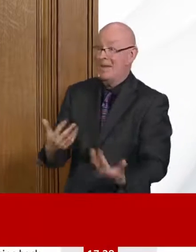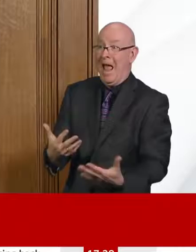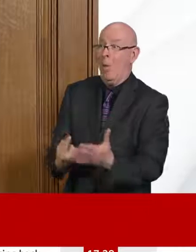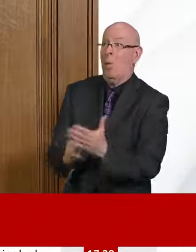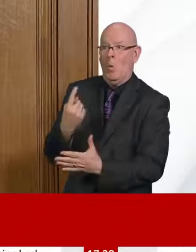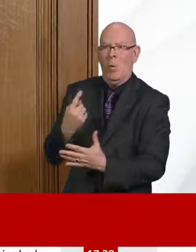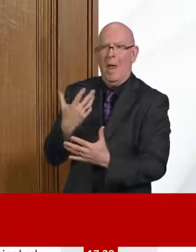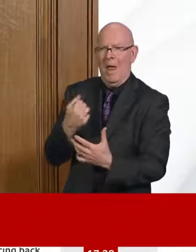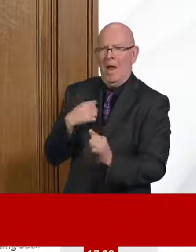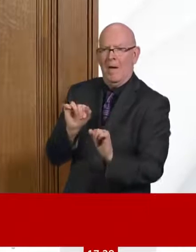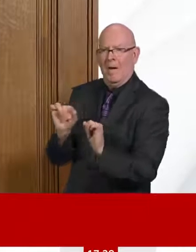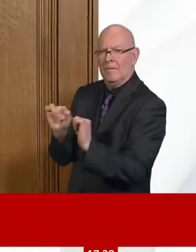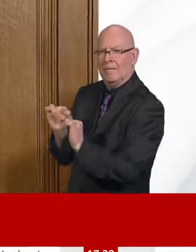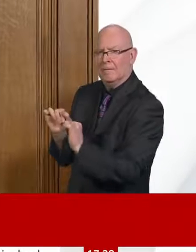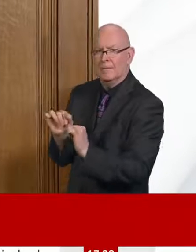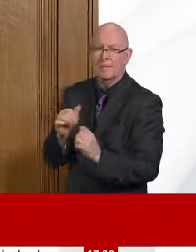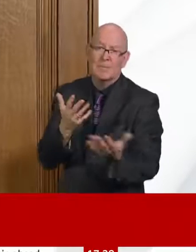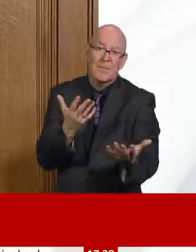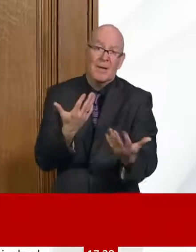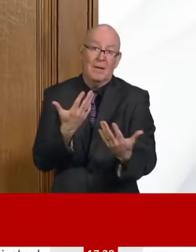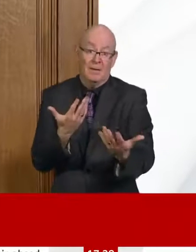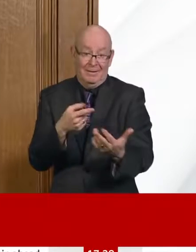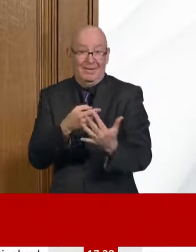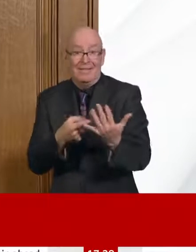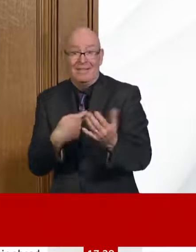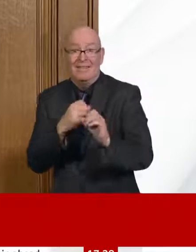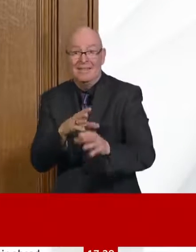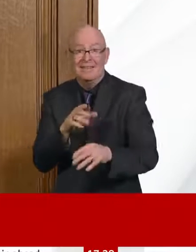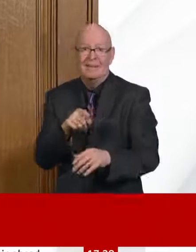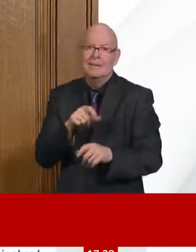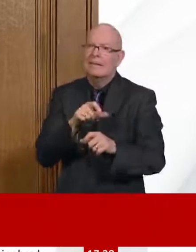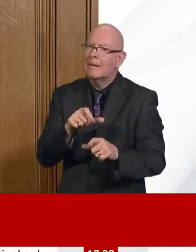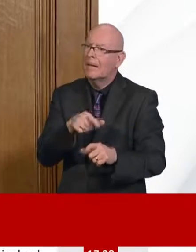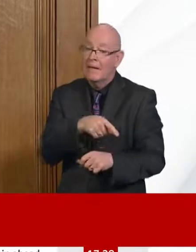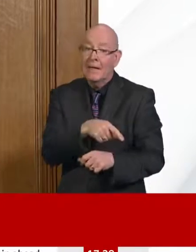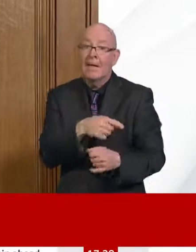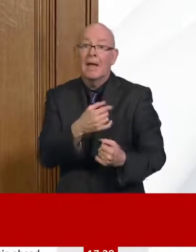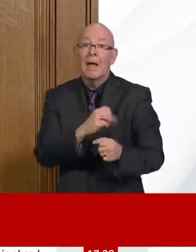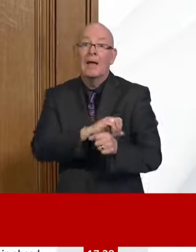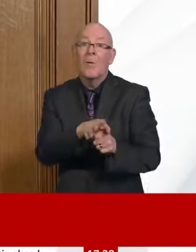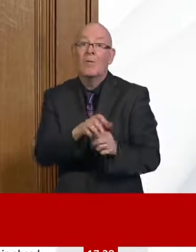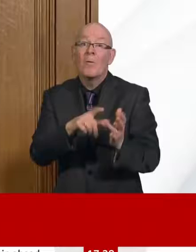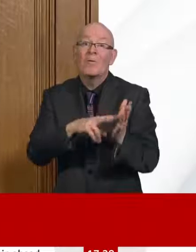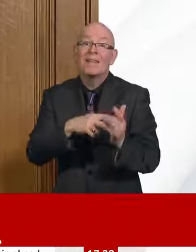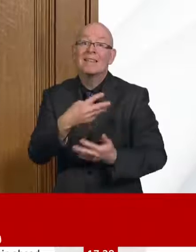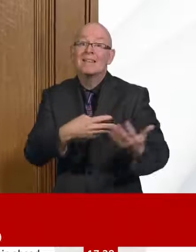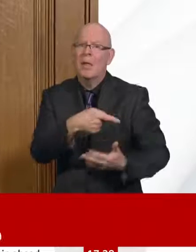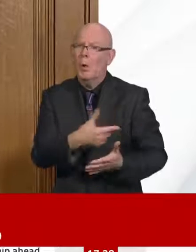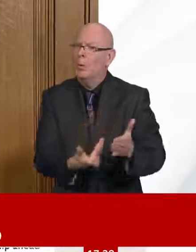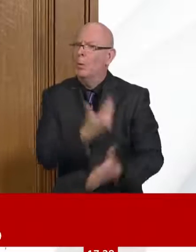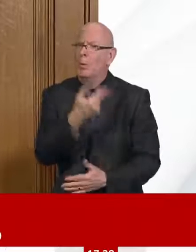that we will see some hospital acquired infections relating to coronavirus. We are really looking at that very carefully.